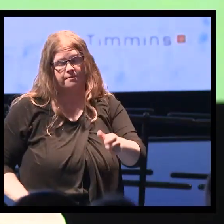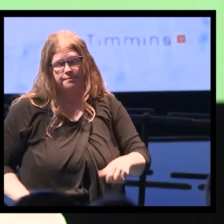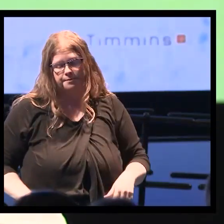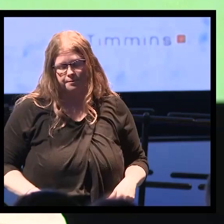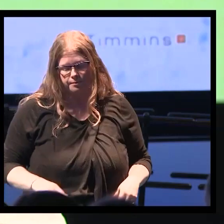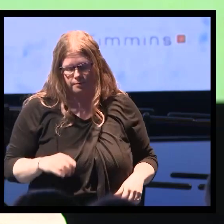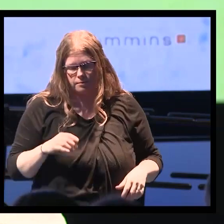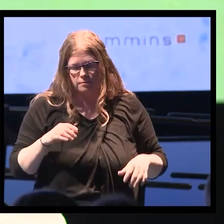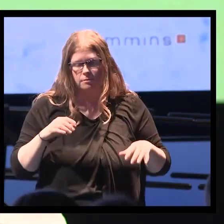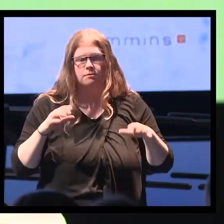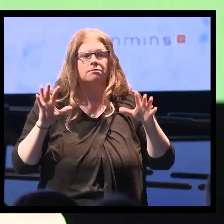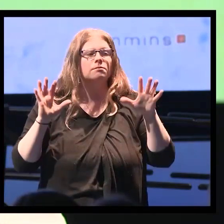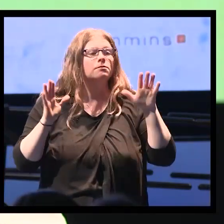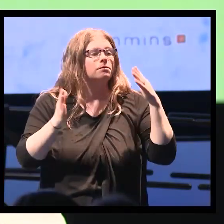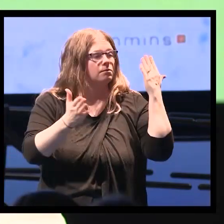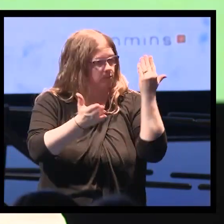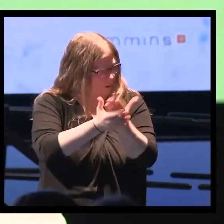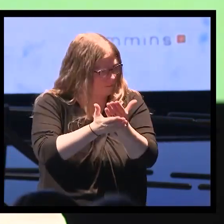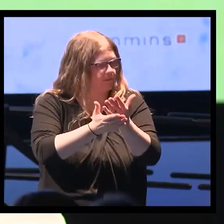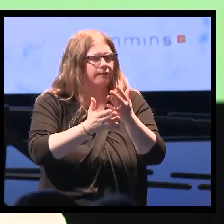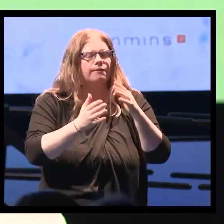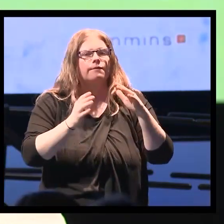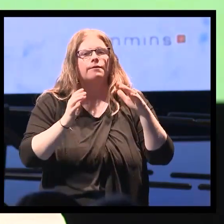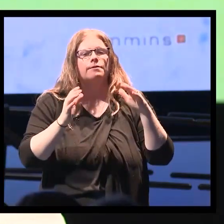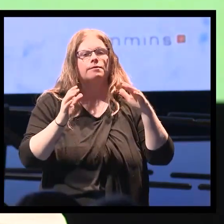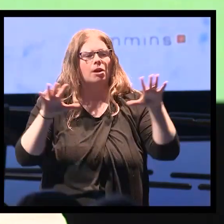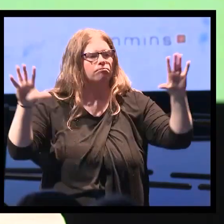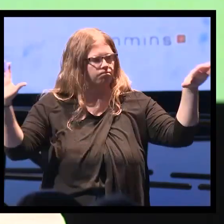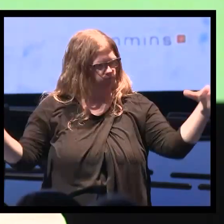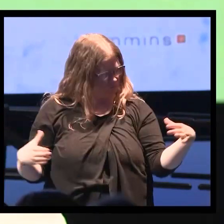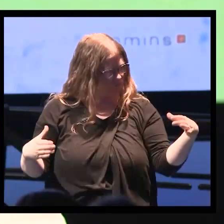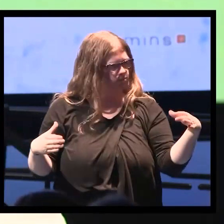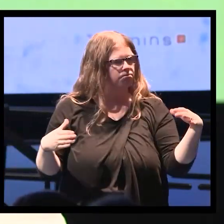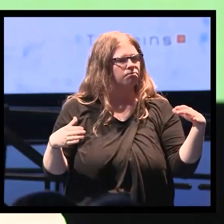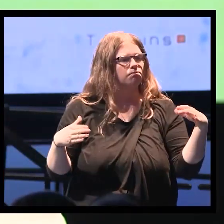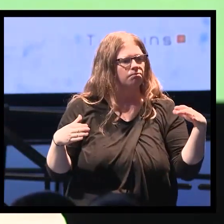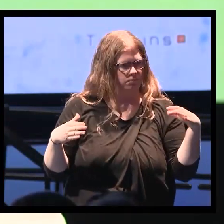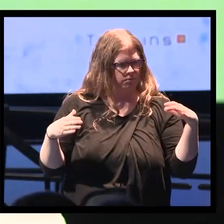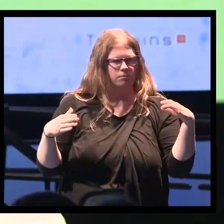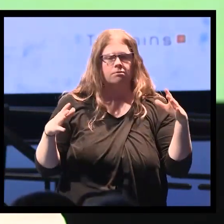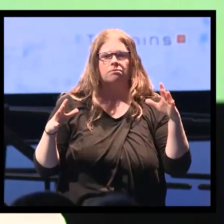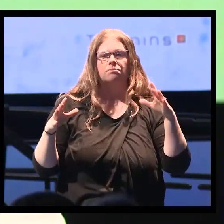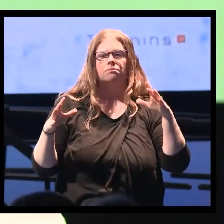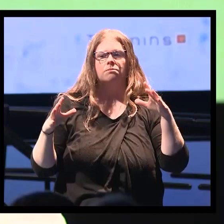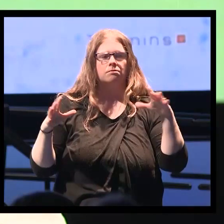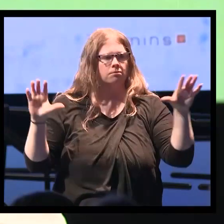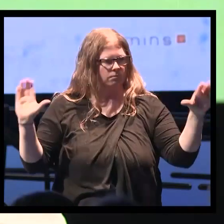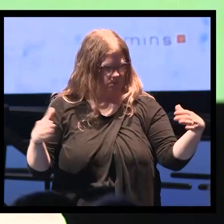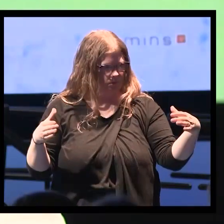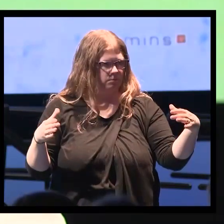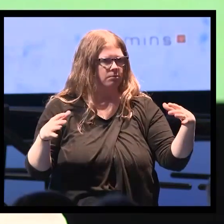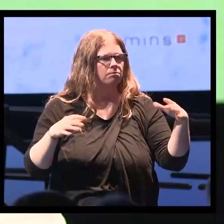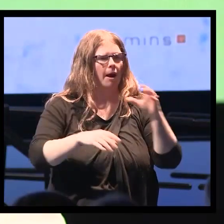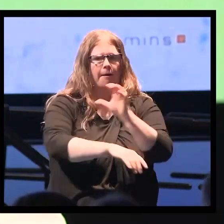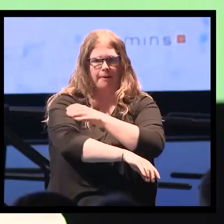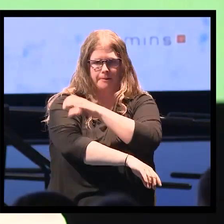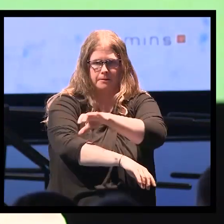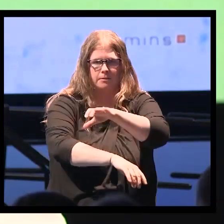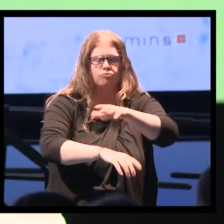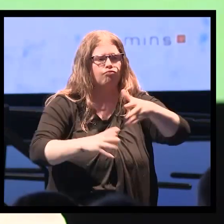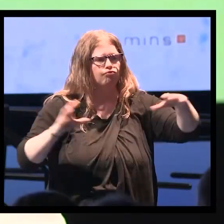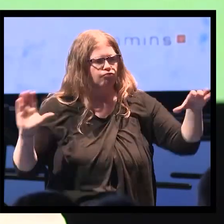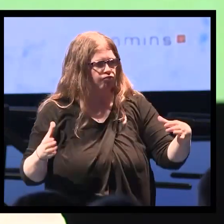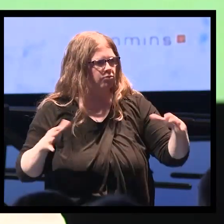When we meet the residents, we meet them as a group. It's very different, large city methadone clinics, and we greet them and have a